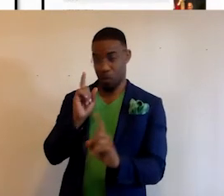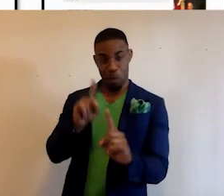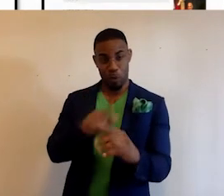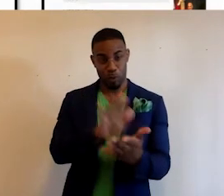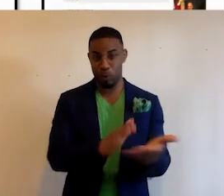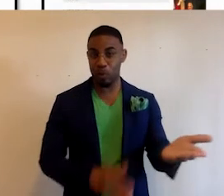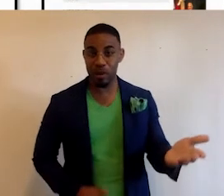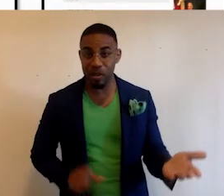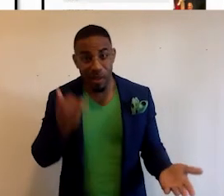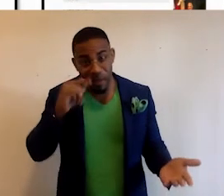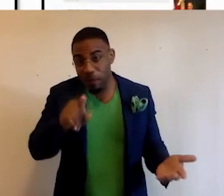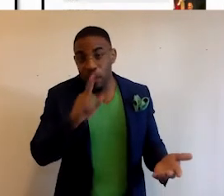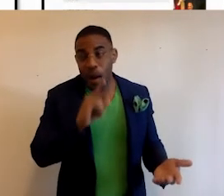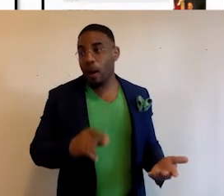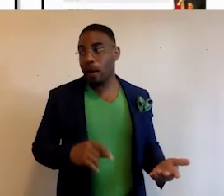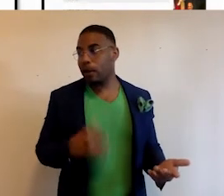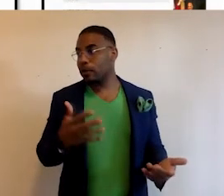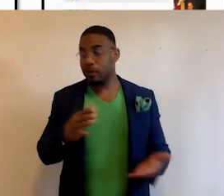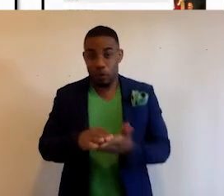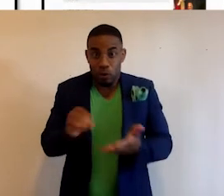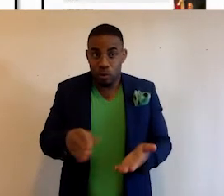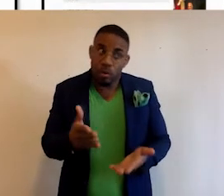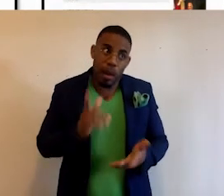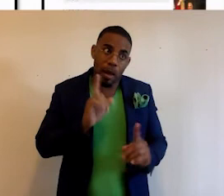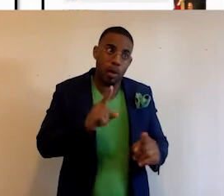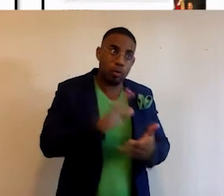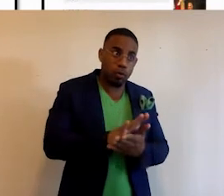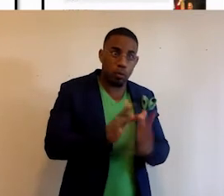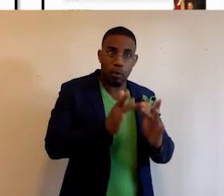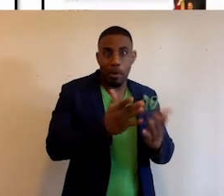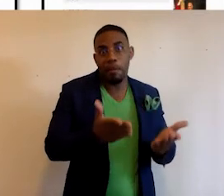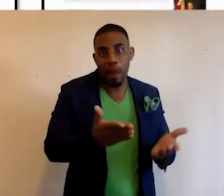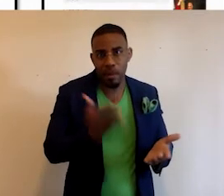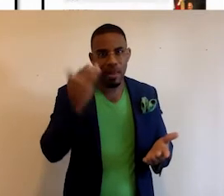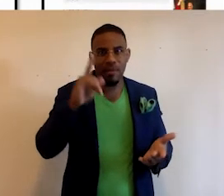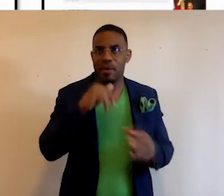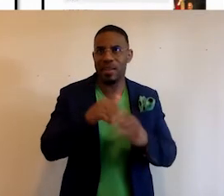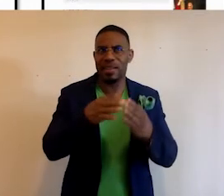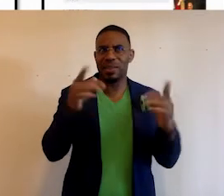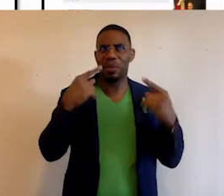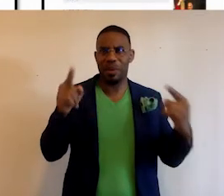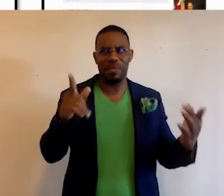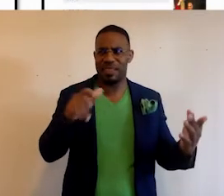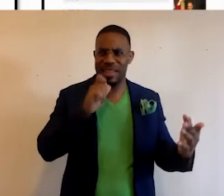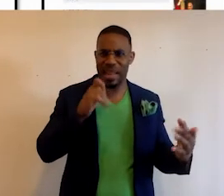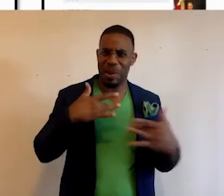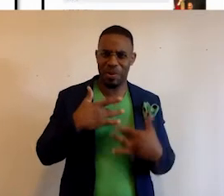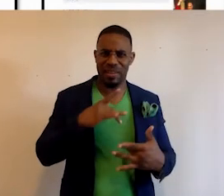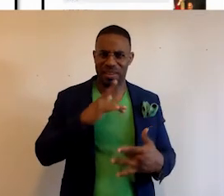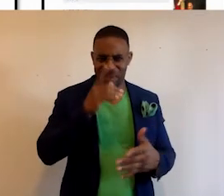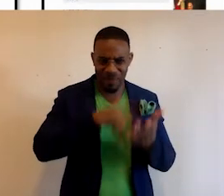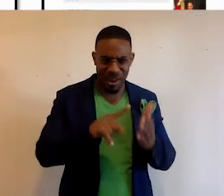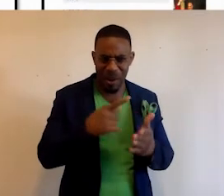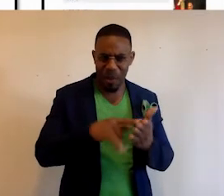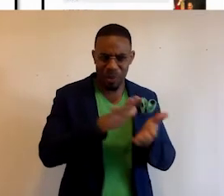schools. So if you are a student, you might go to the school website. But if you're in the general public, you're not really finding out